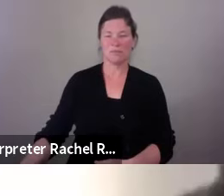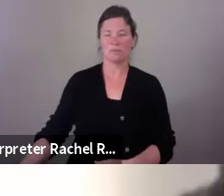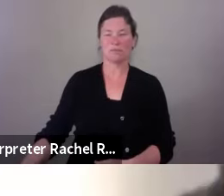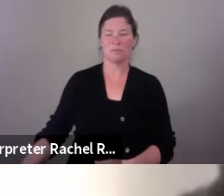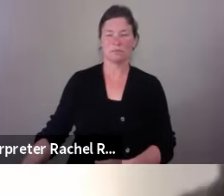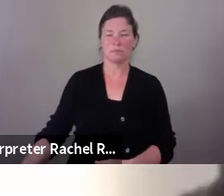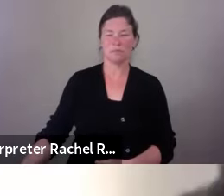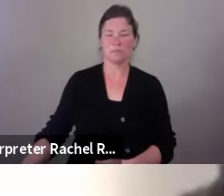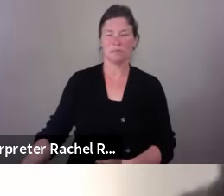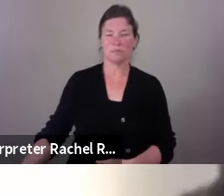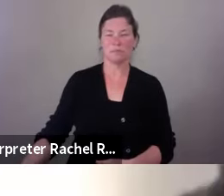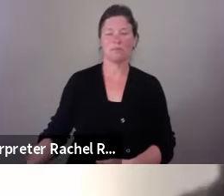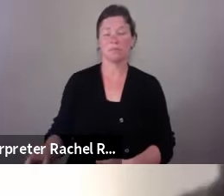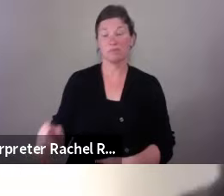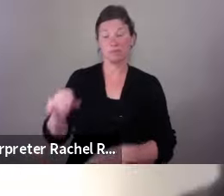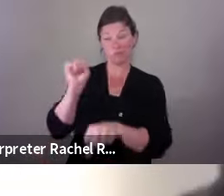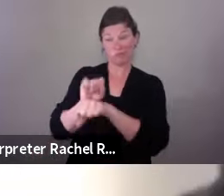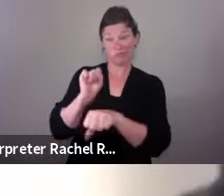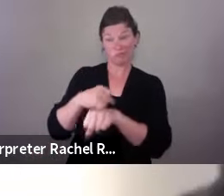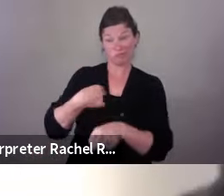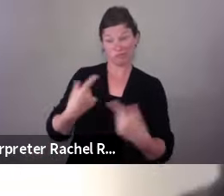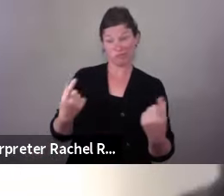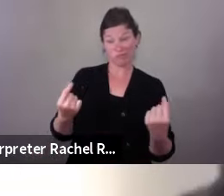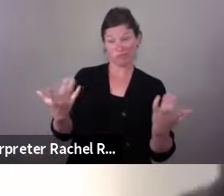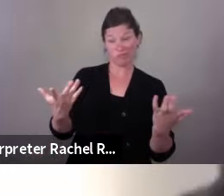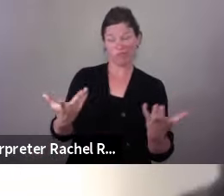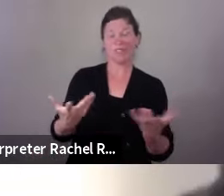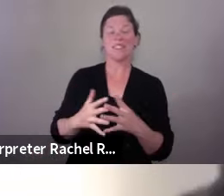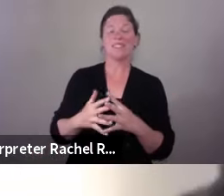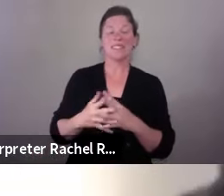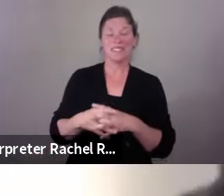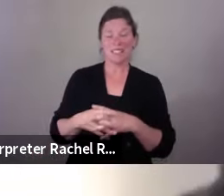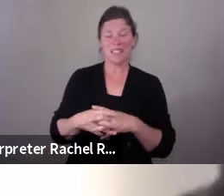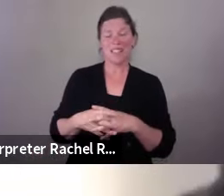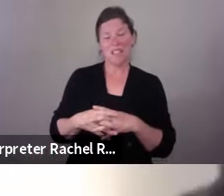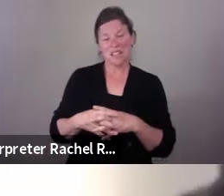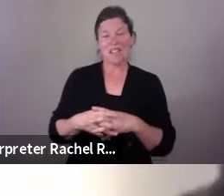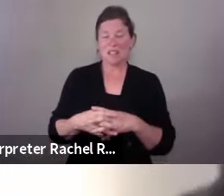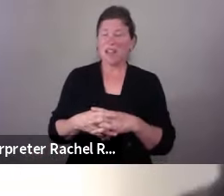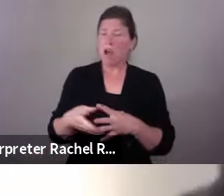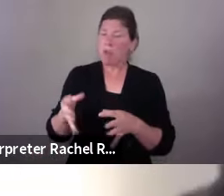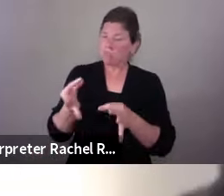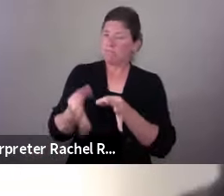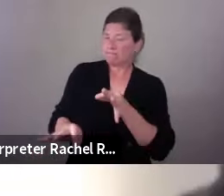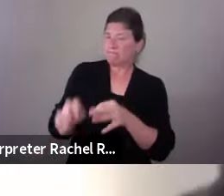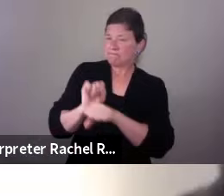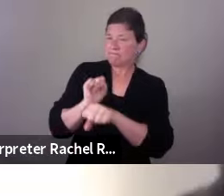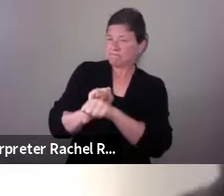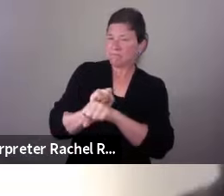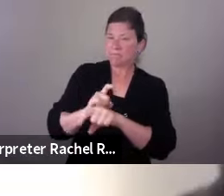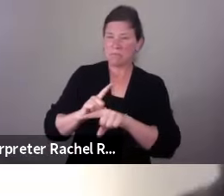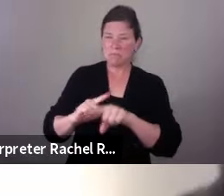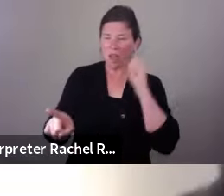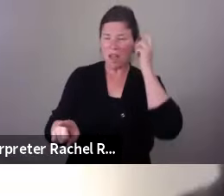What I do for work is pretty simple, but it's as far